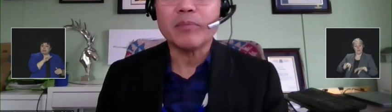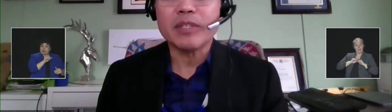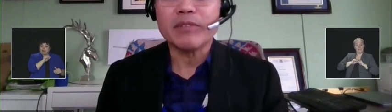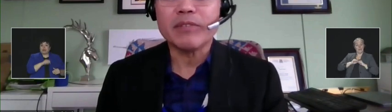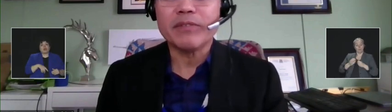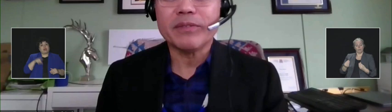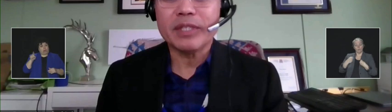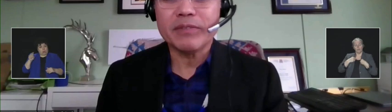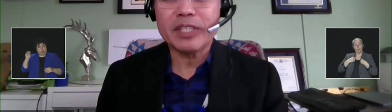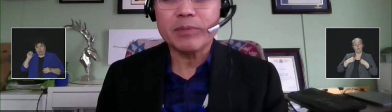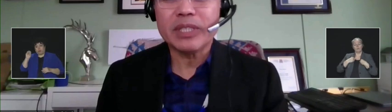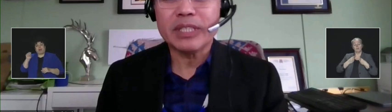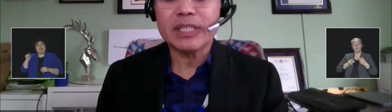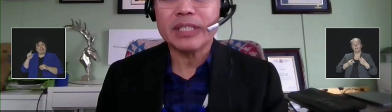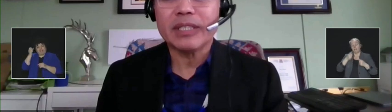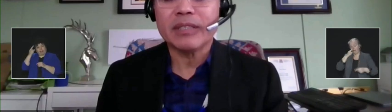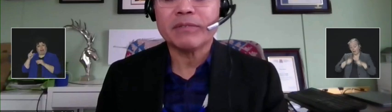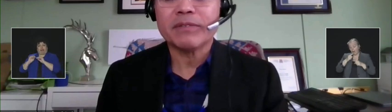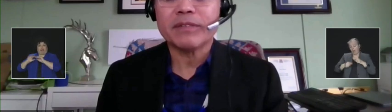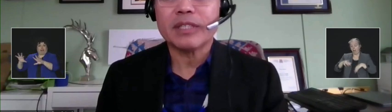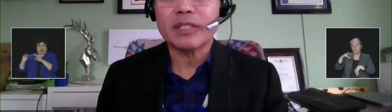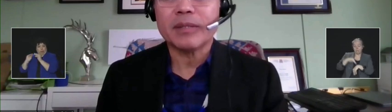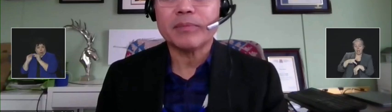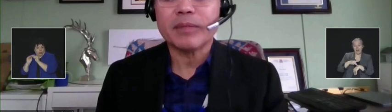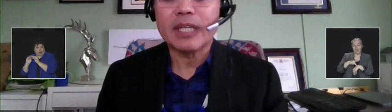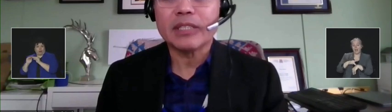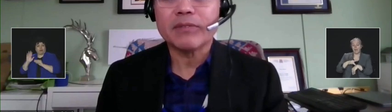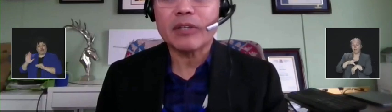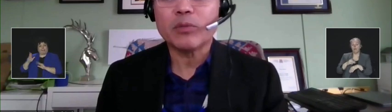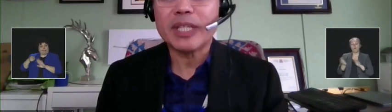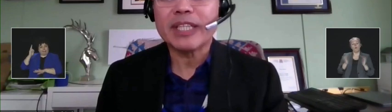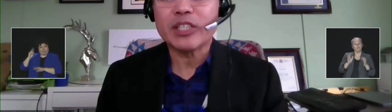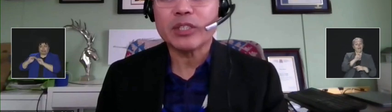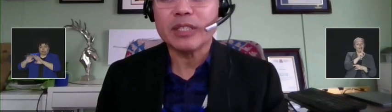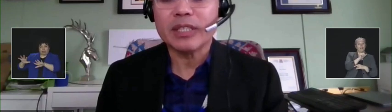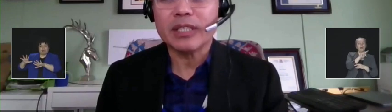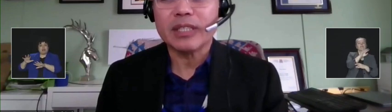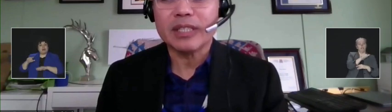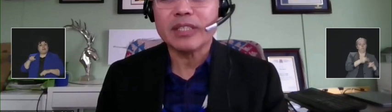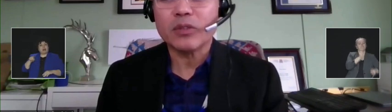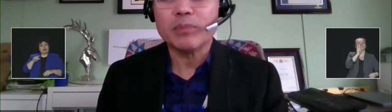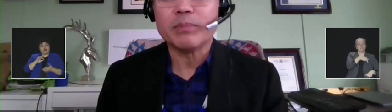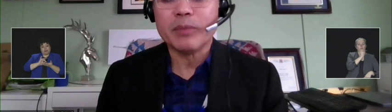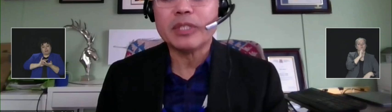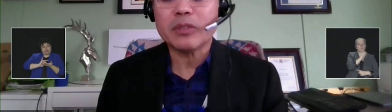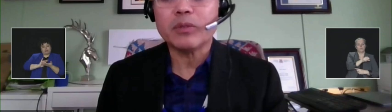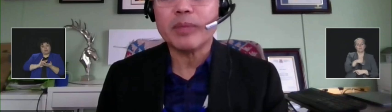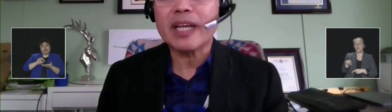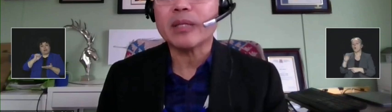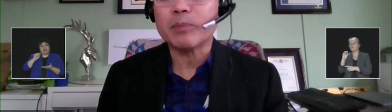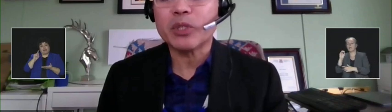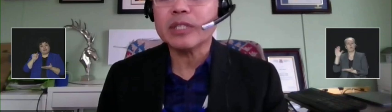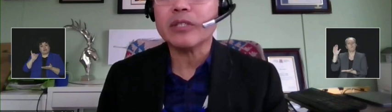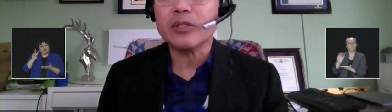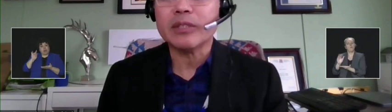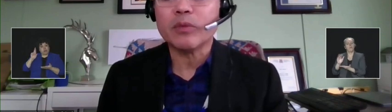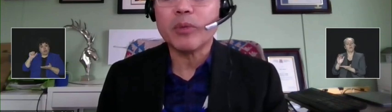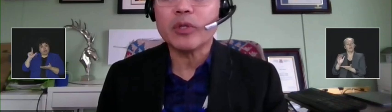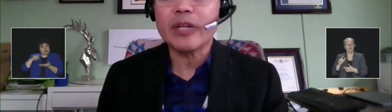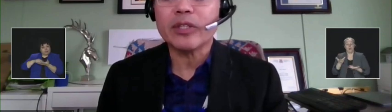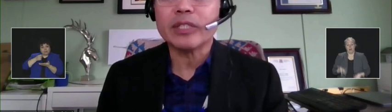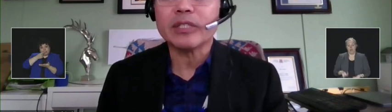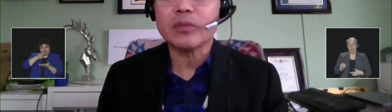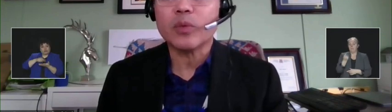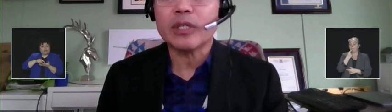volumes the availability of antiviral medication is a good backup